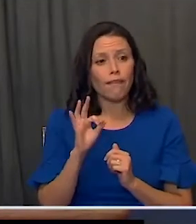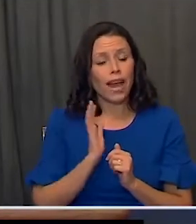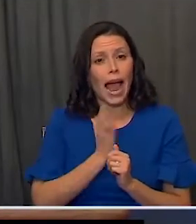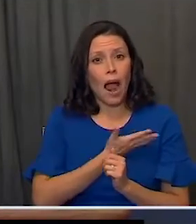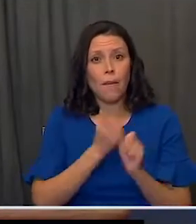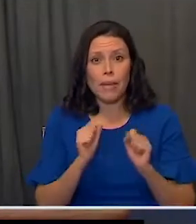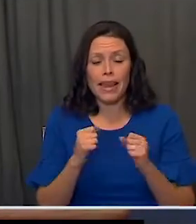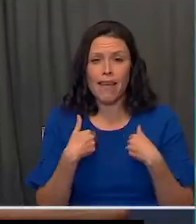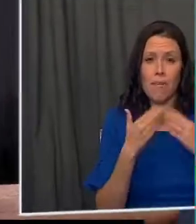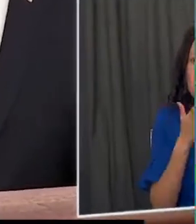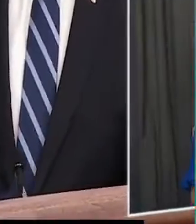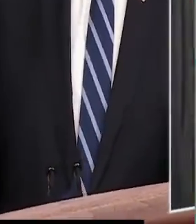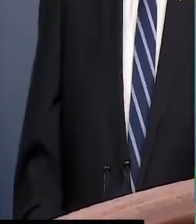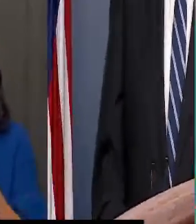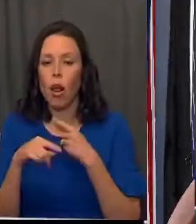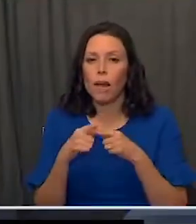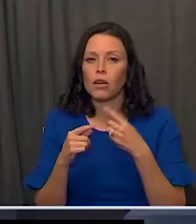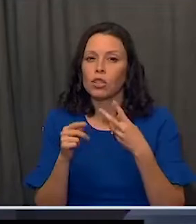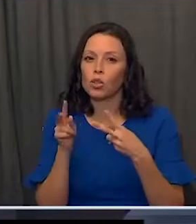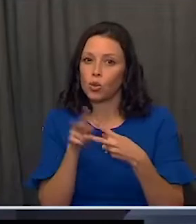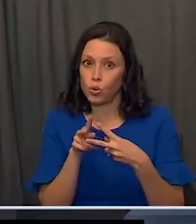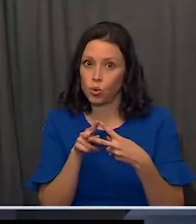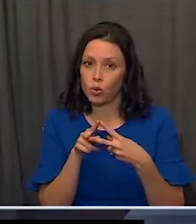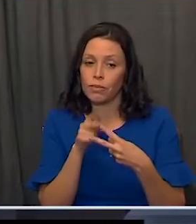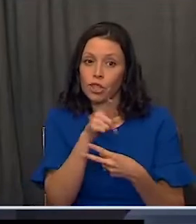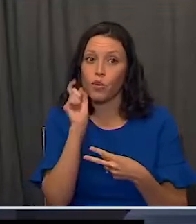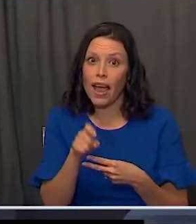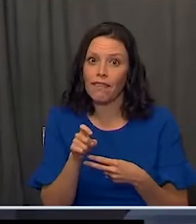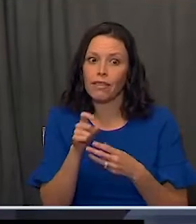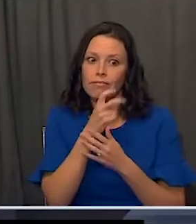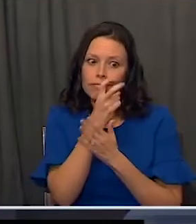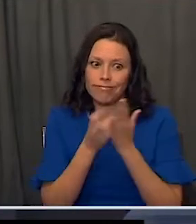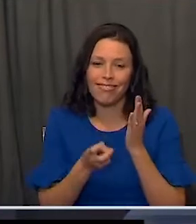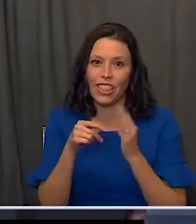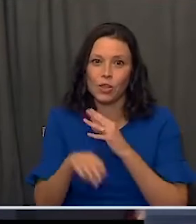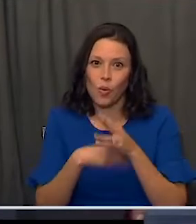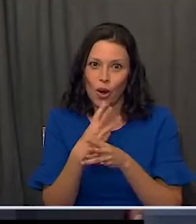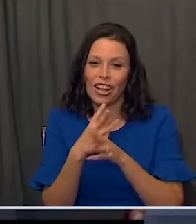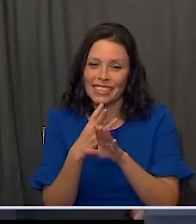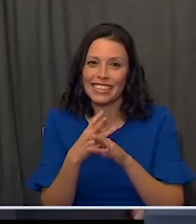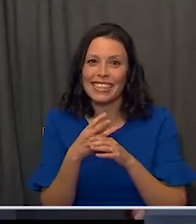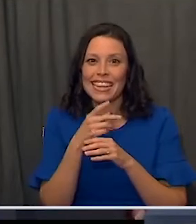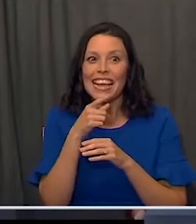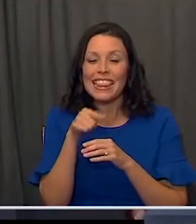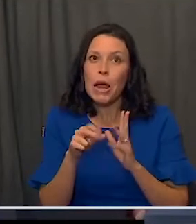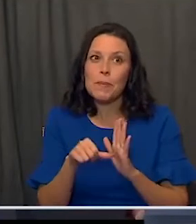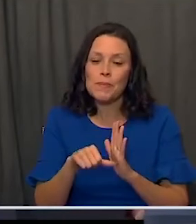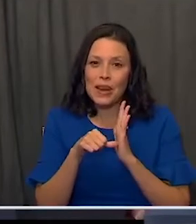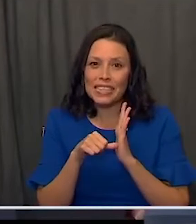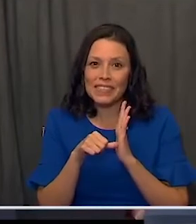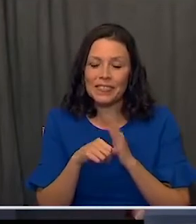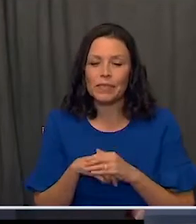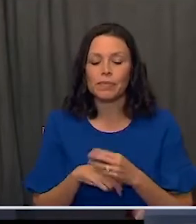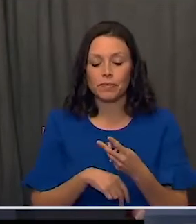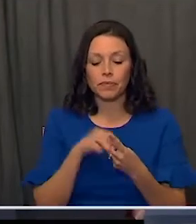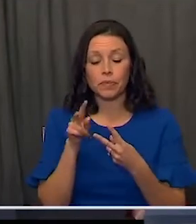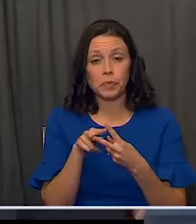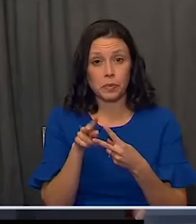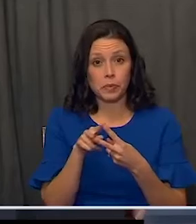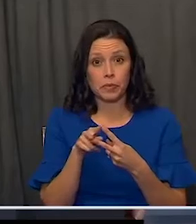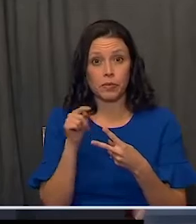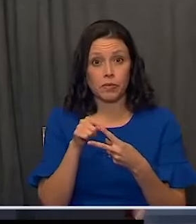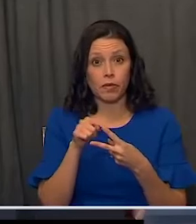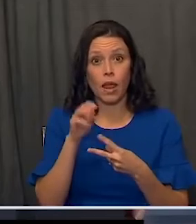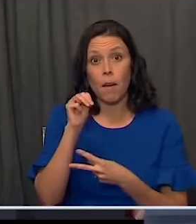that we have a plan in place. You have to be interested in this. It is extraordinarily impressive. Two of the vaccines,